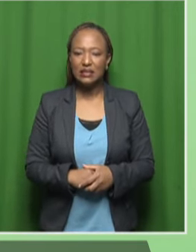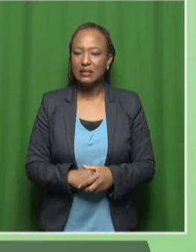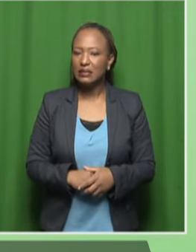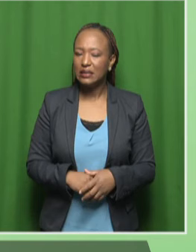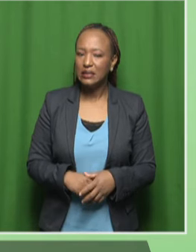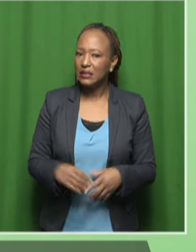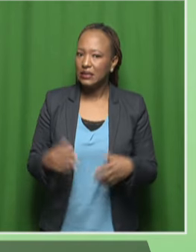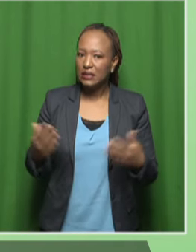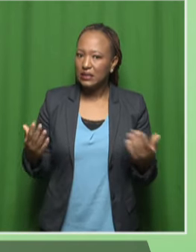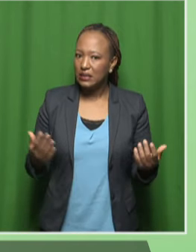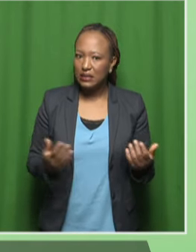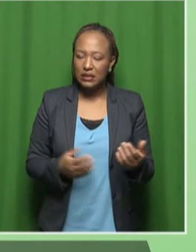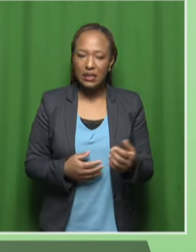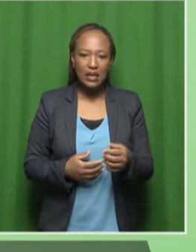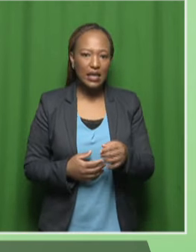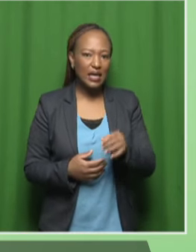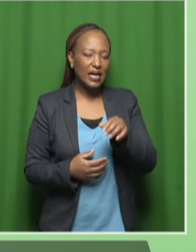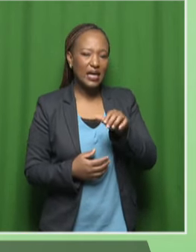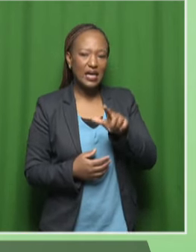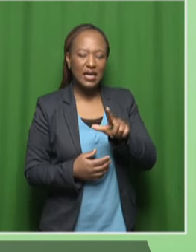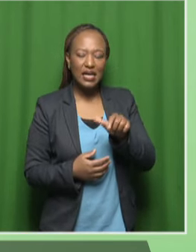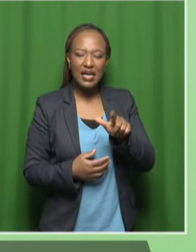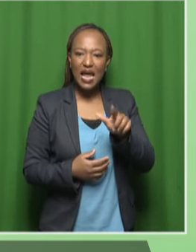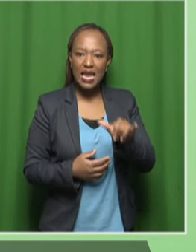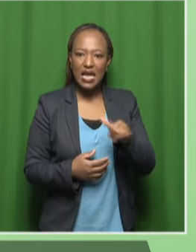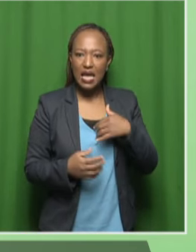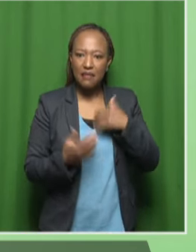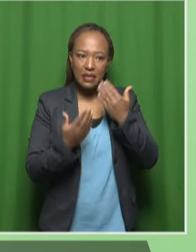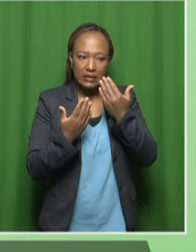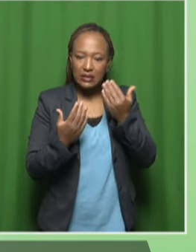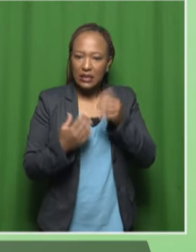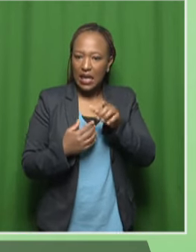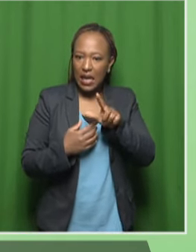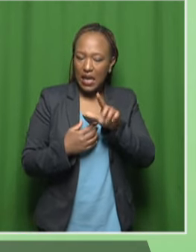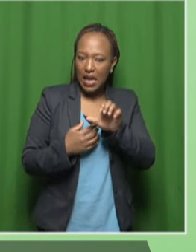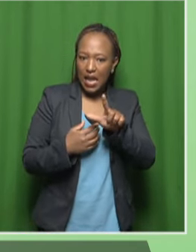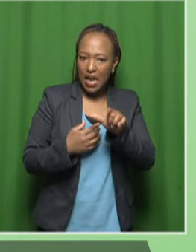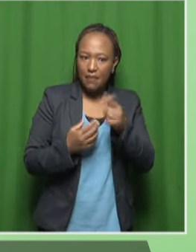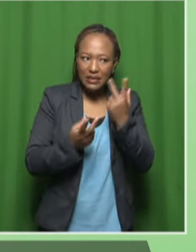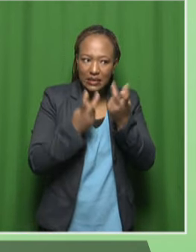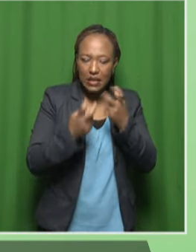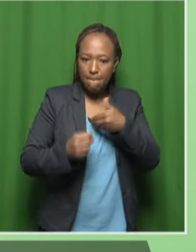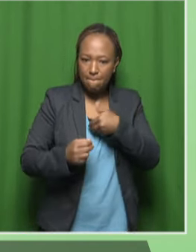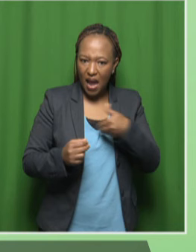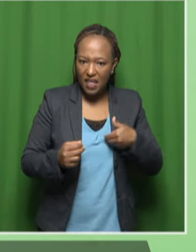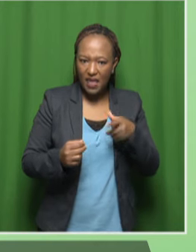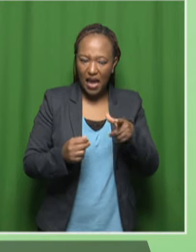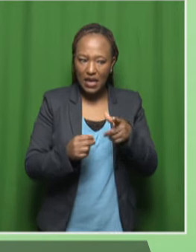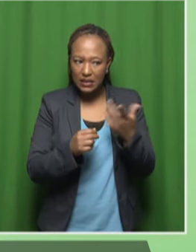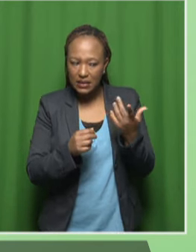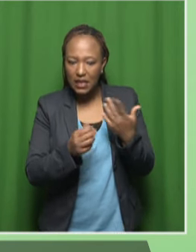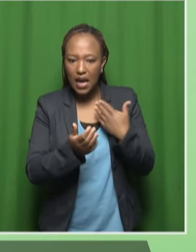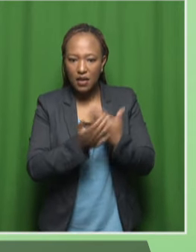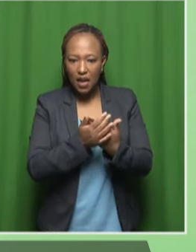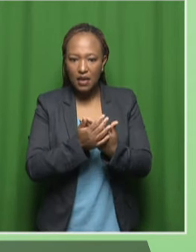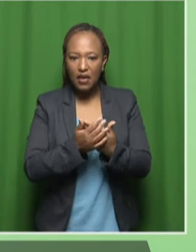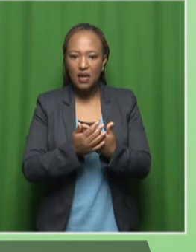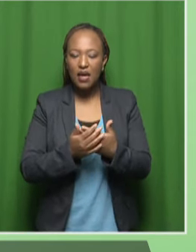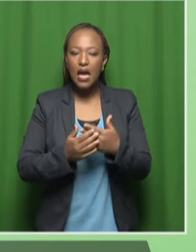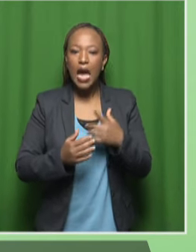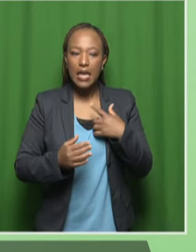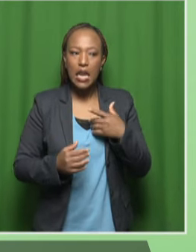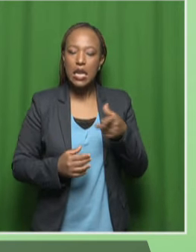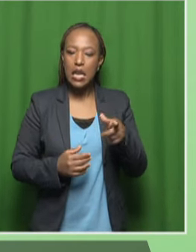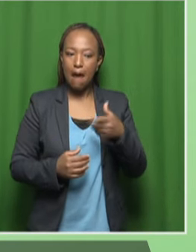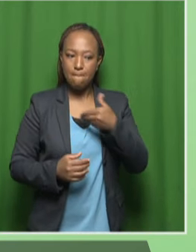don't know Lely, I have to find the kind of mother in him so that I could be able to play his mother.